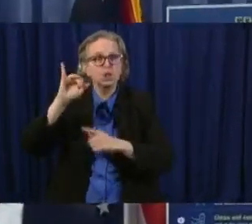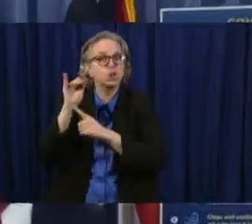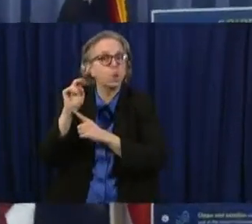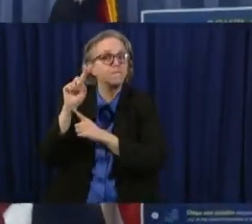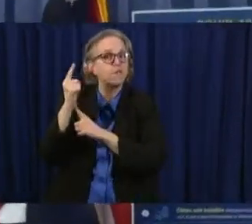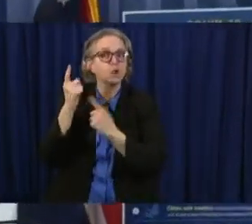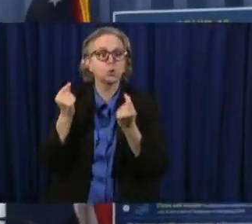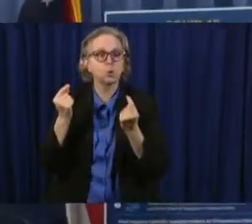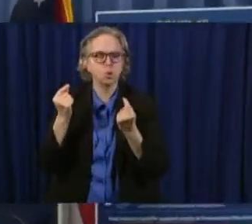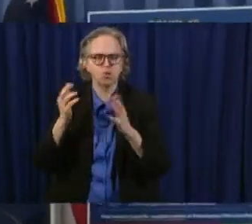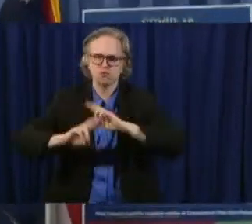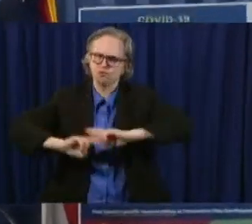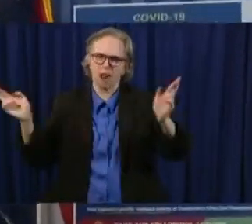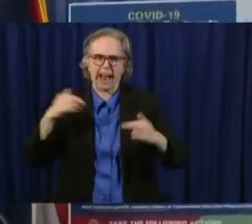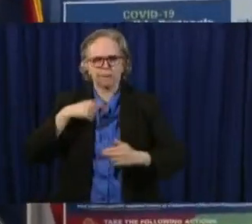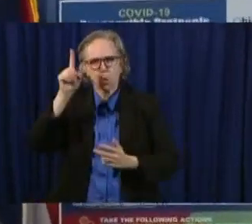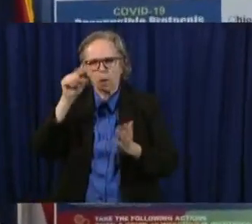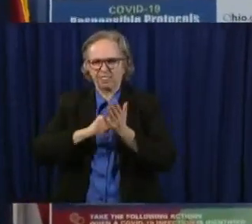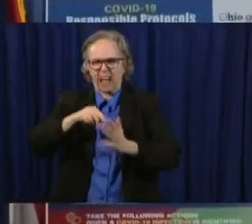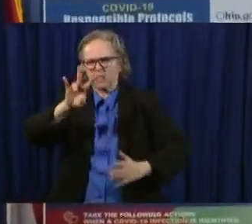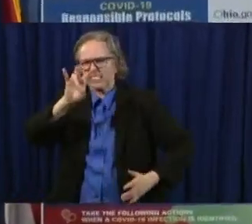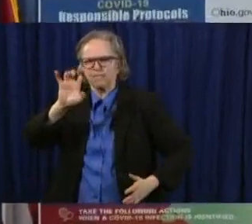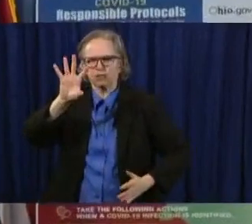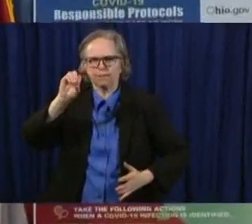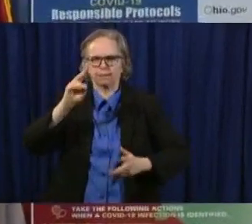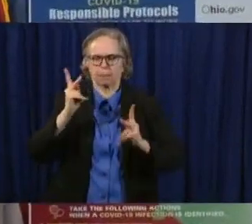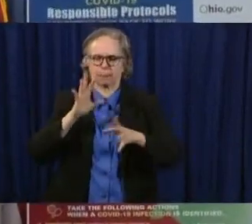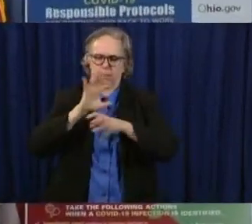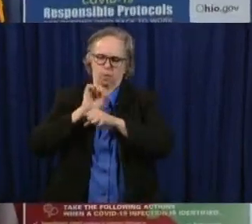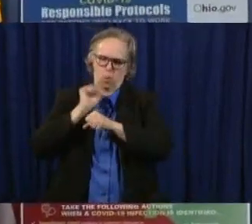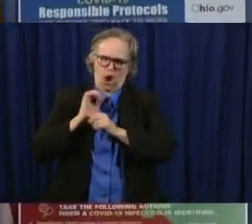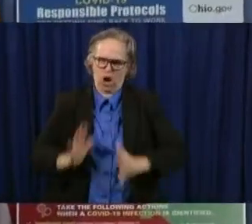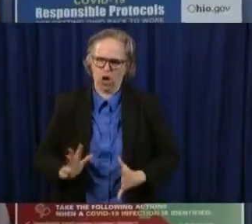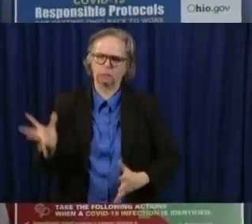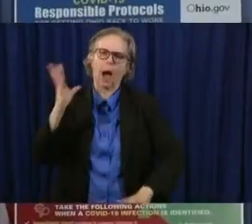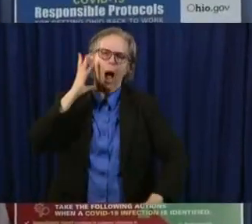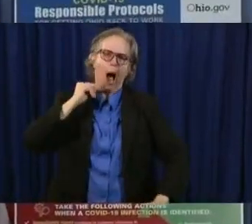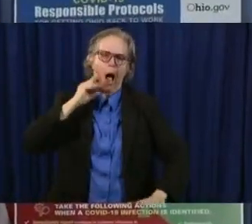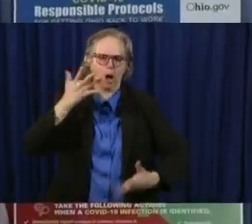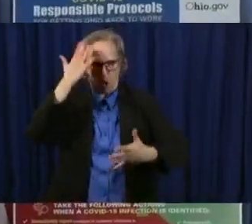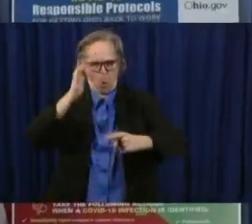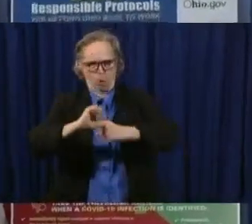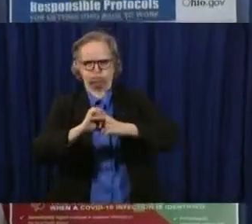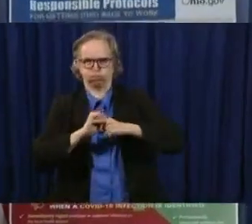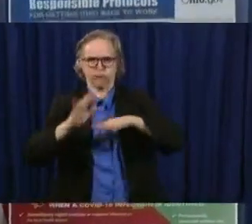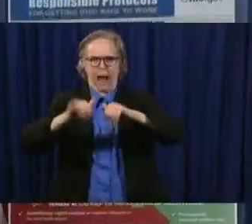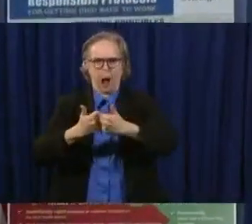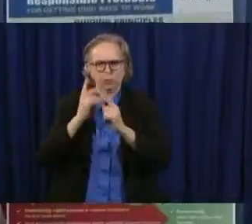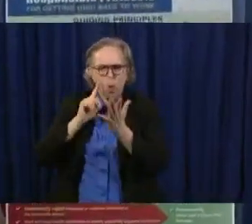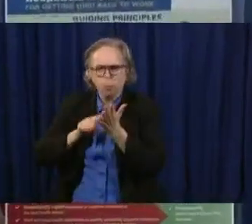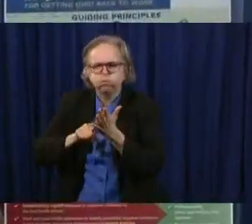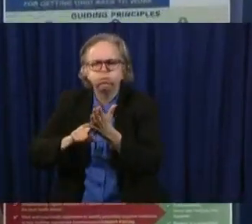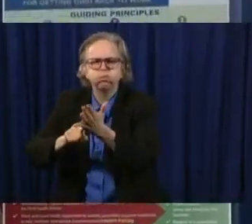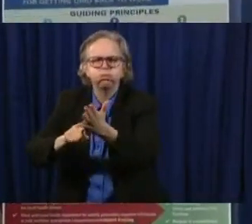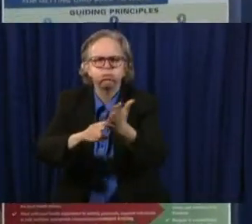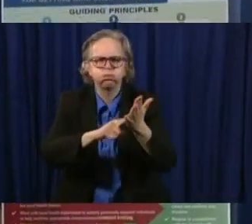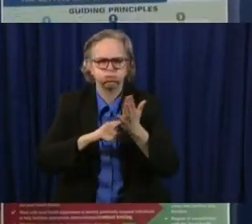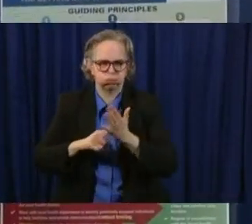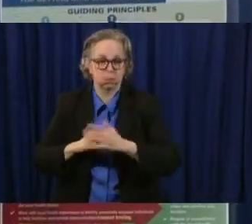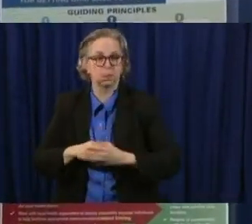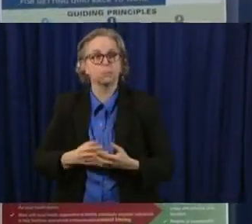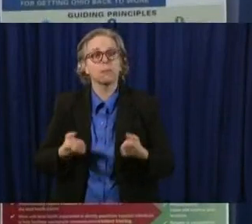workers in process. So again, a lot of things we believe will happen in